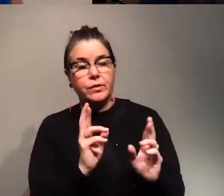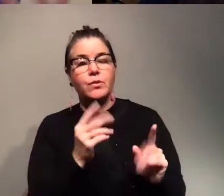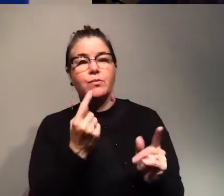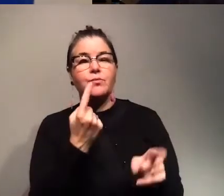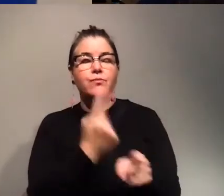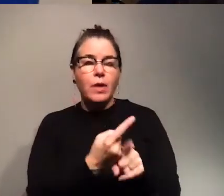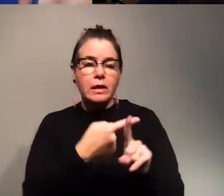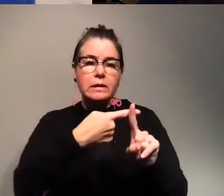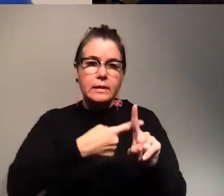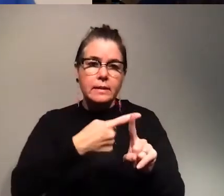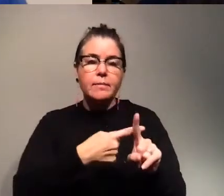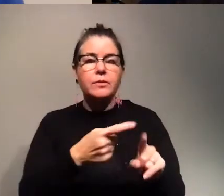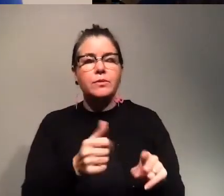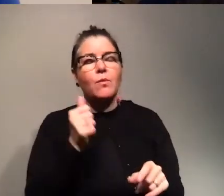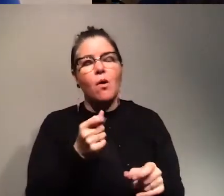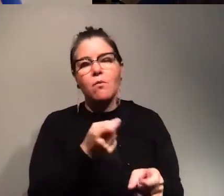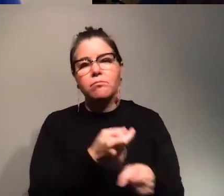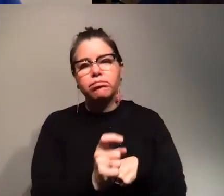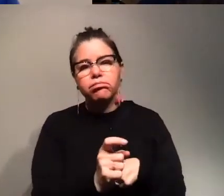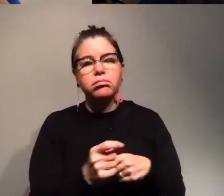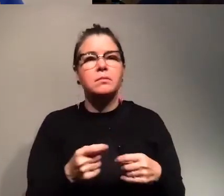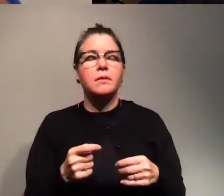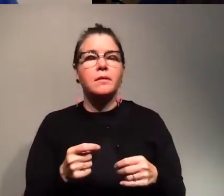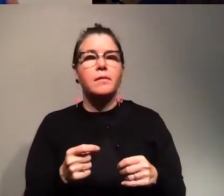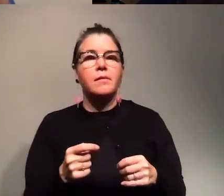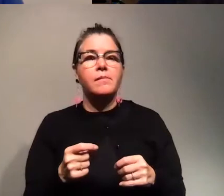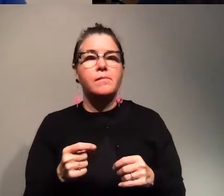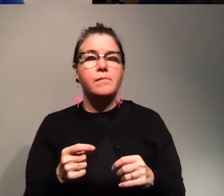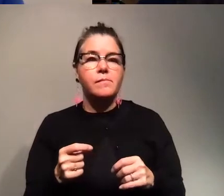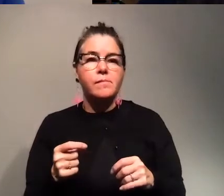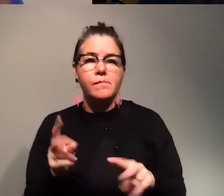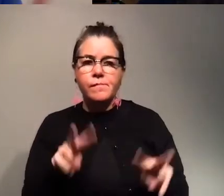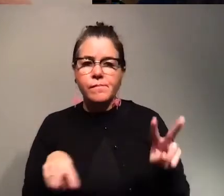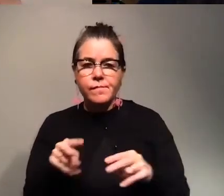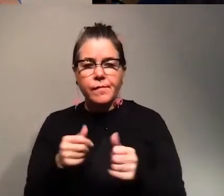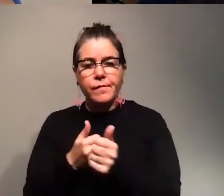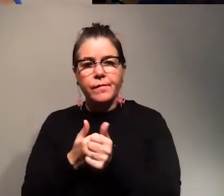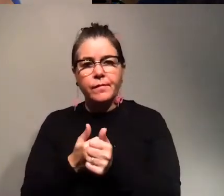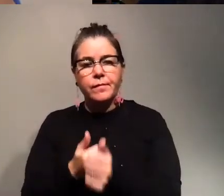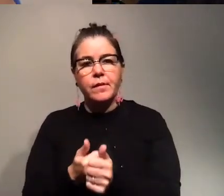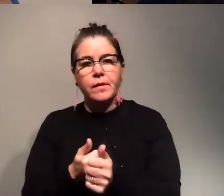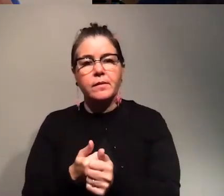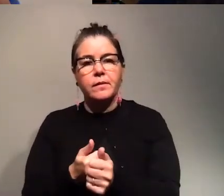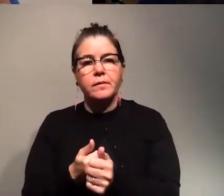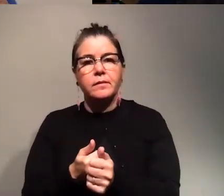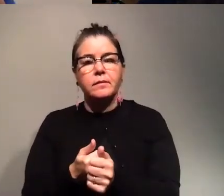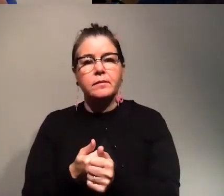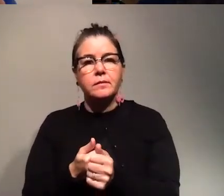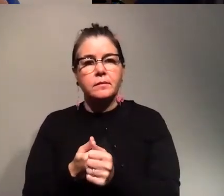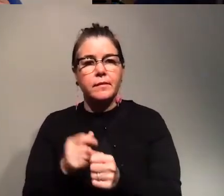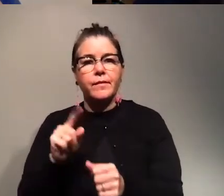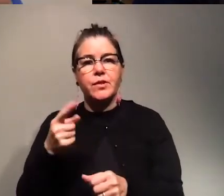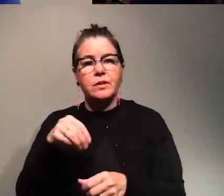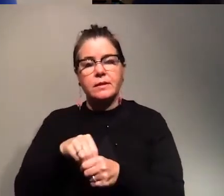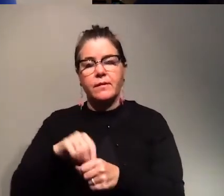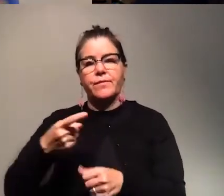so they don't explore and i recently read that you can follow these like people rule which is like first in first out